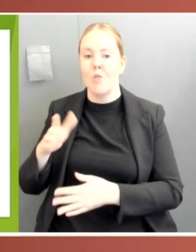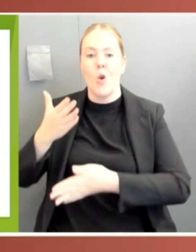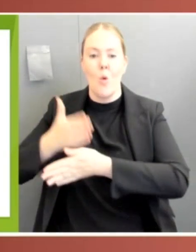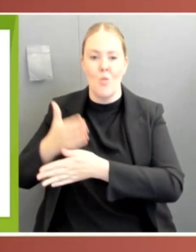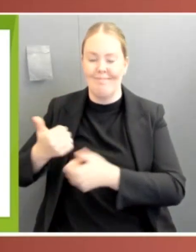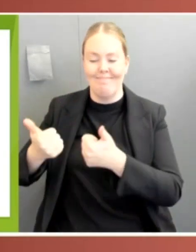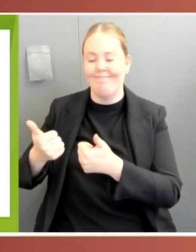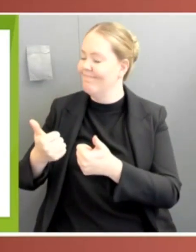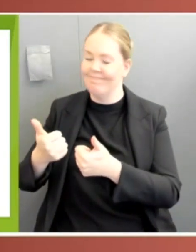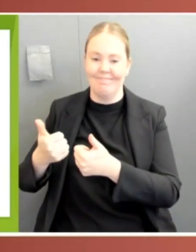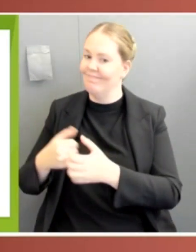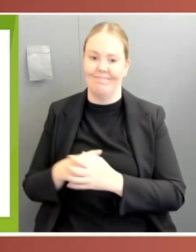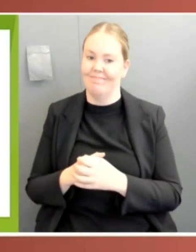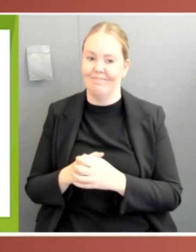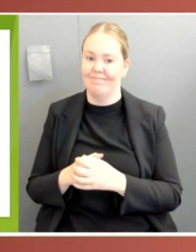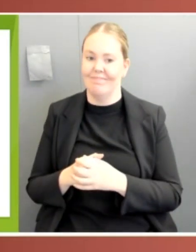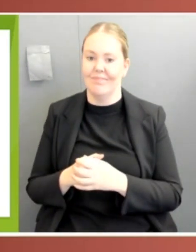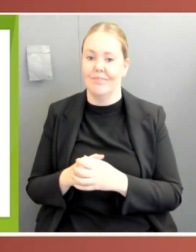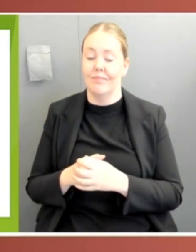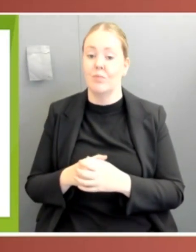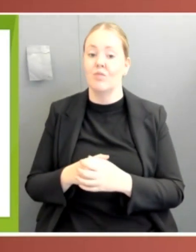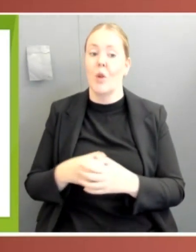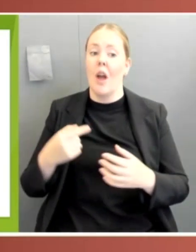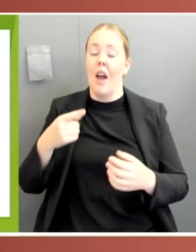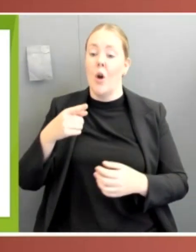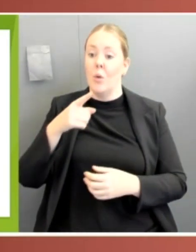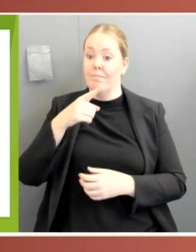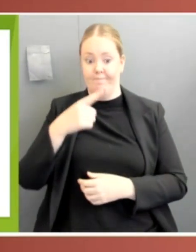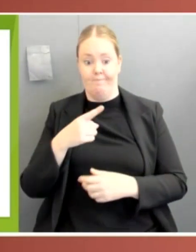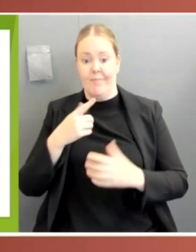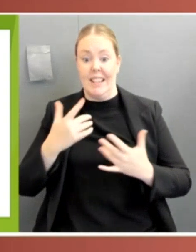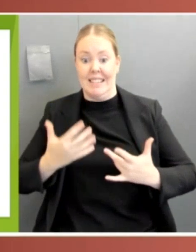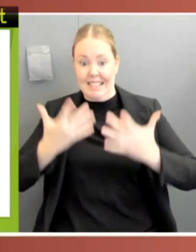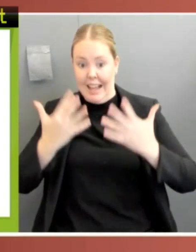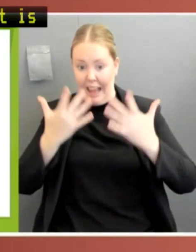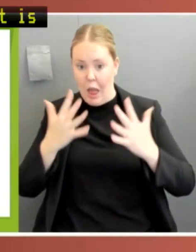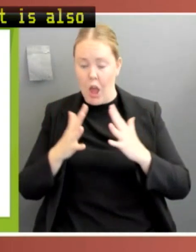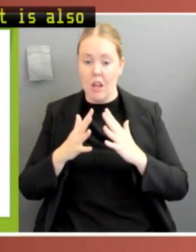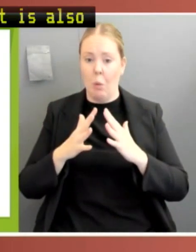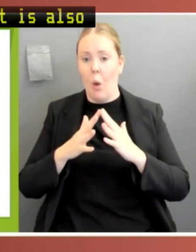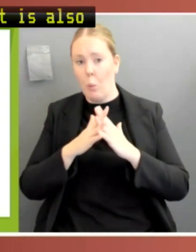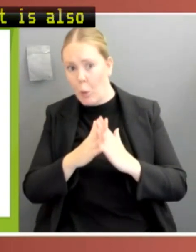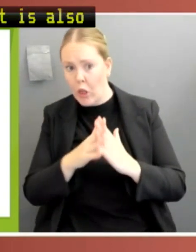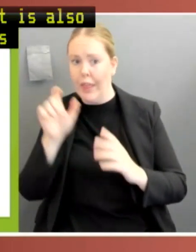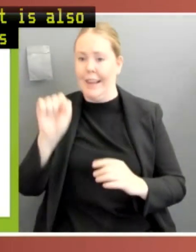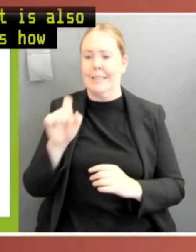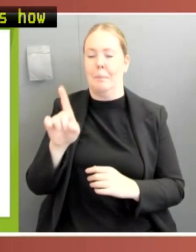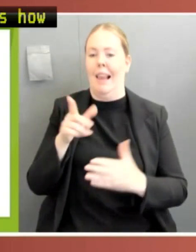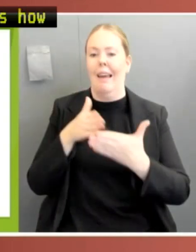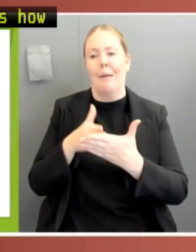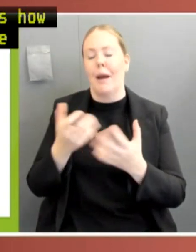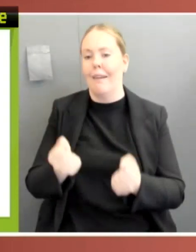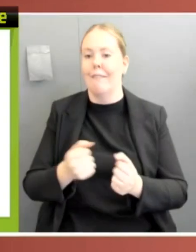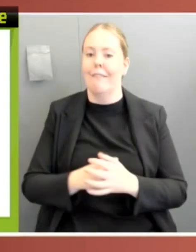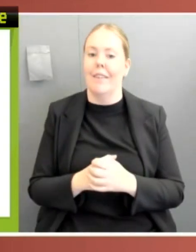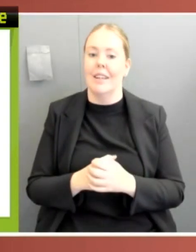So this data is useful, but it is also limited, right? It doesn't tell us how parliament responded in the immediate stages of the pandemic. What actions did they take at the height of